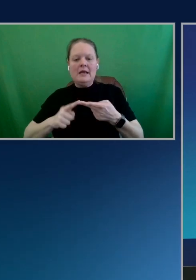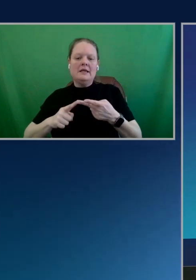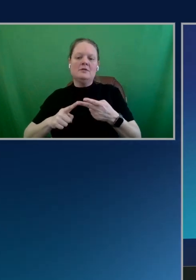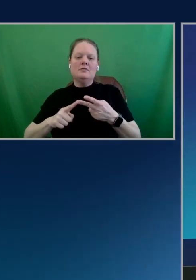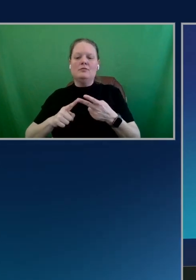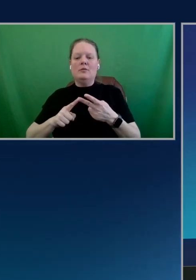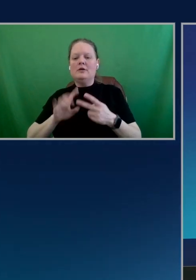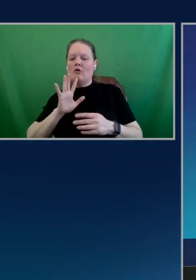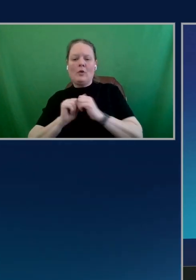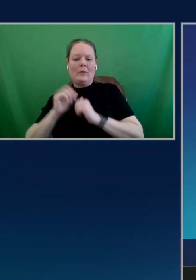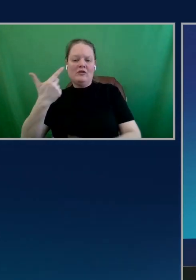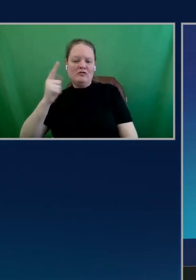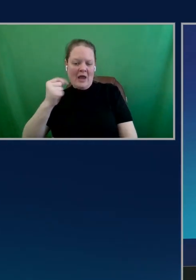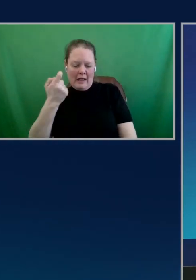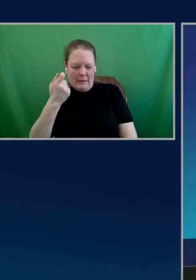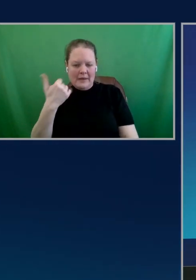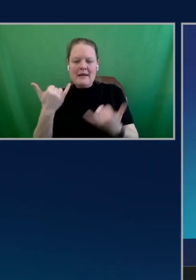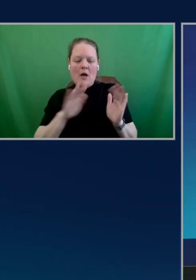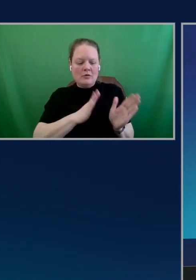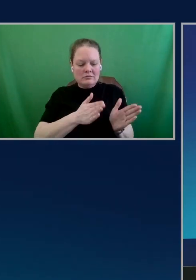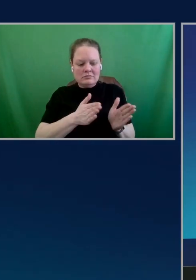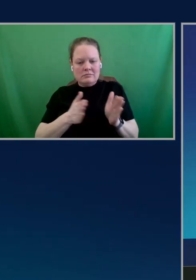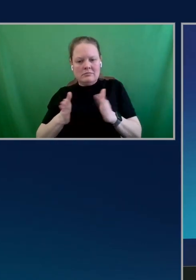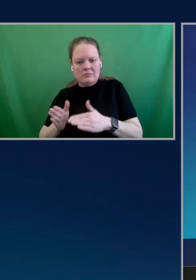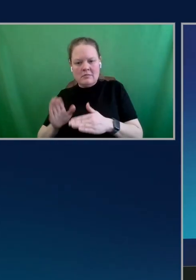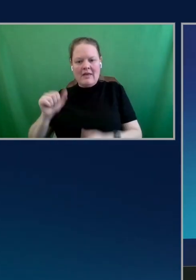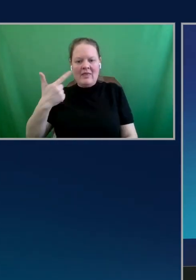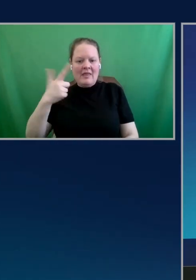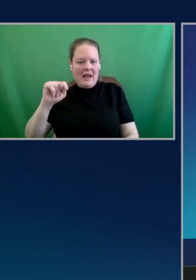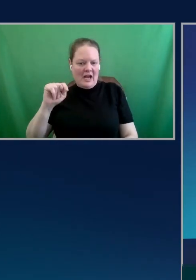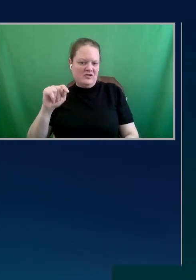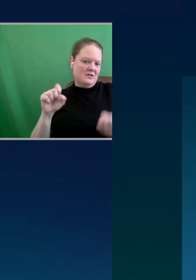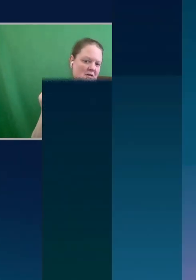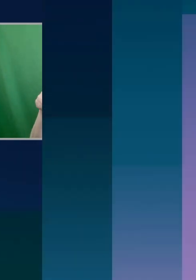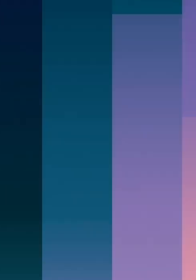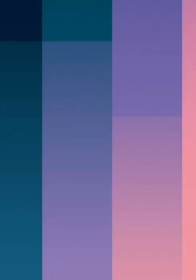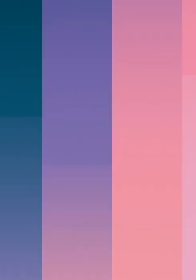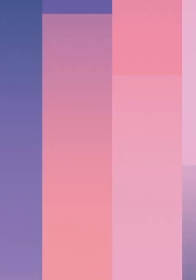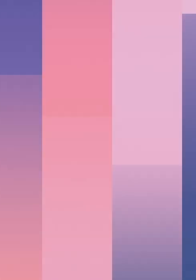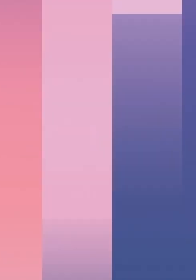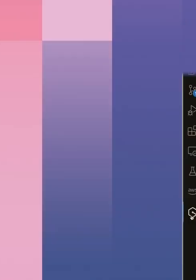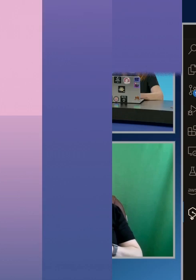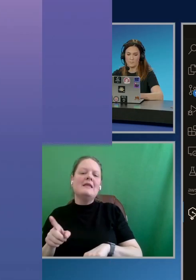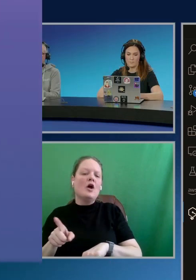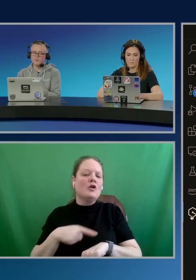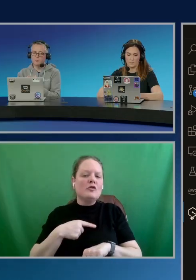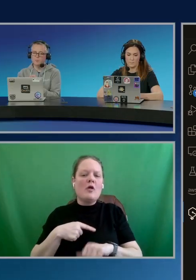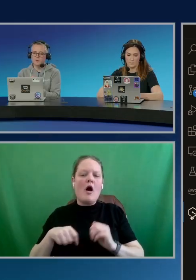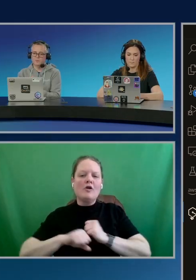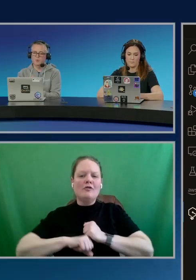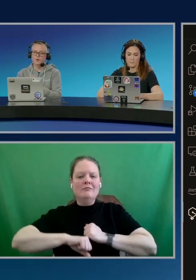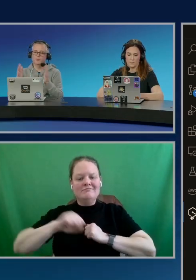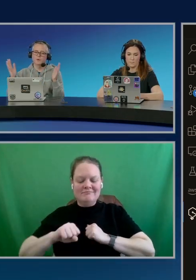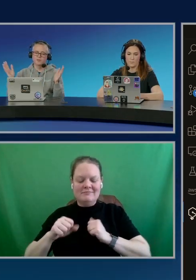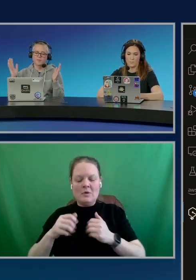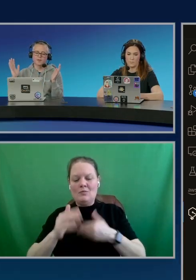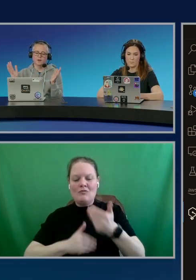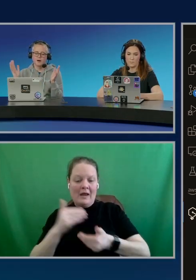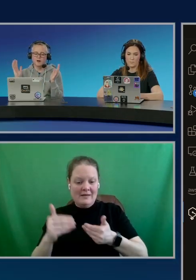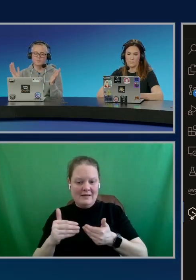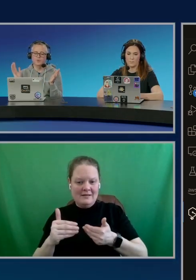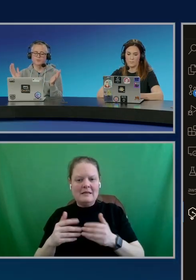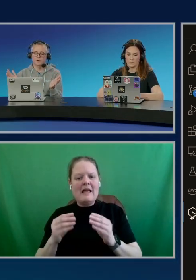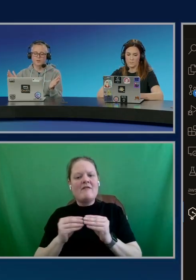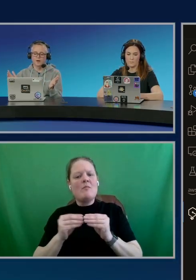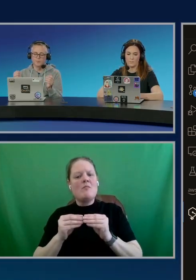is shift into the agent capability. And so, these are longer-running processes, but they have a much broader reach. They